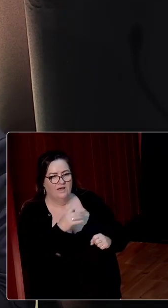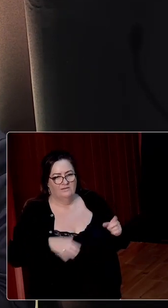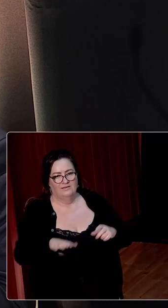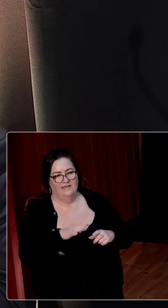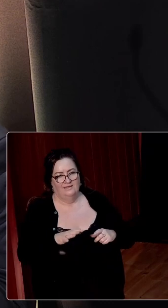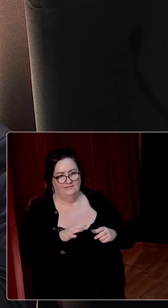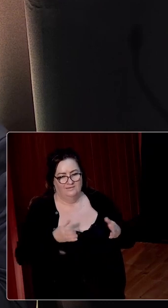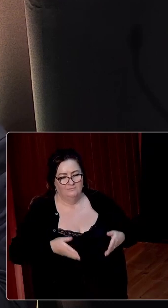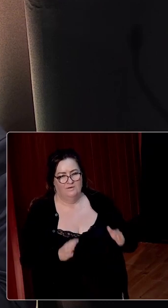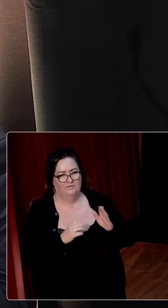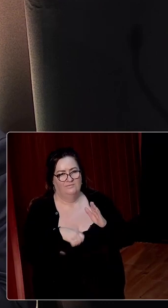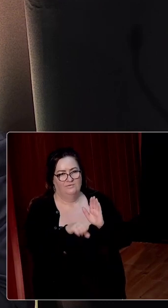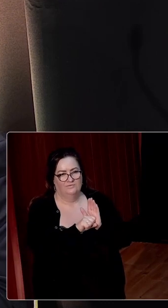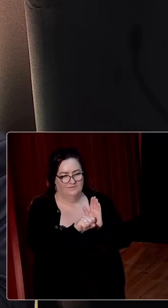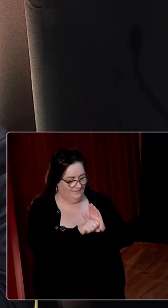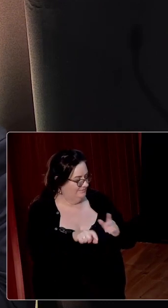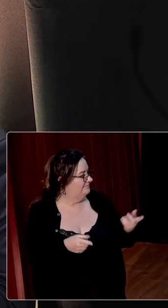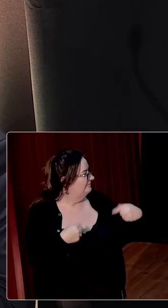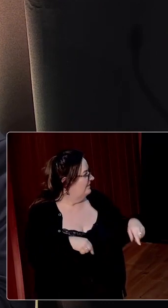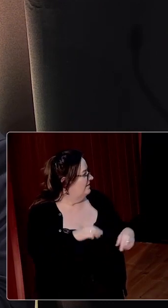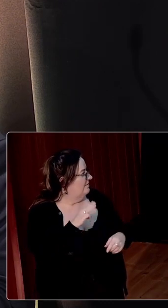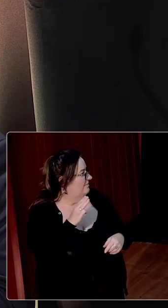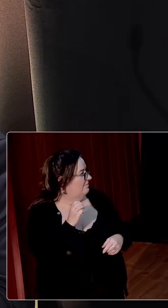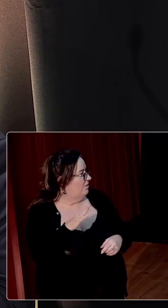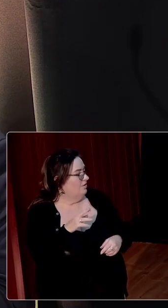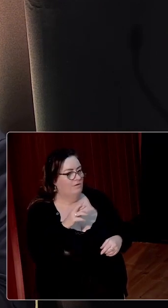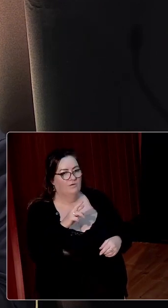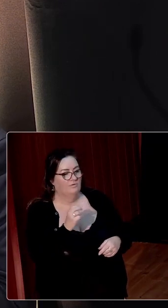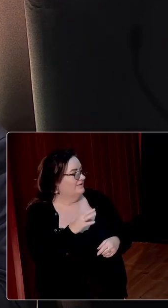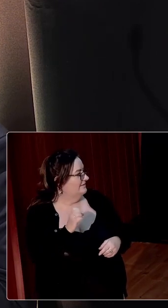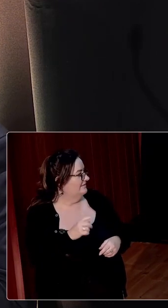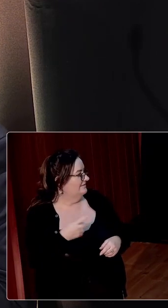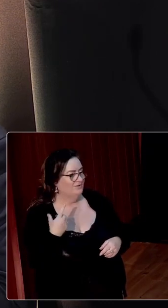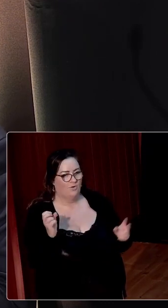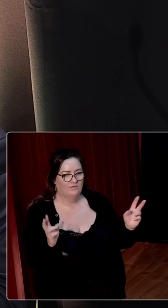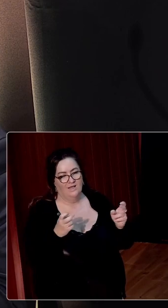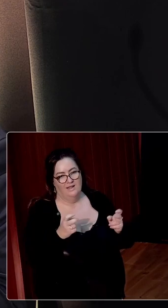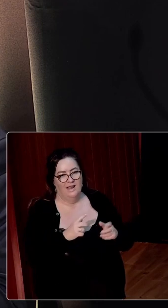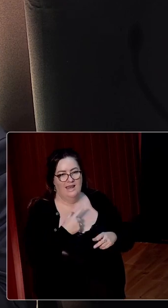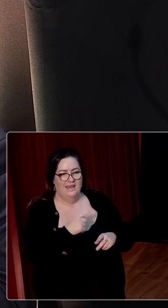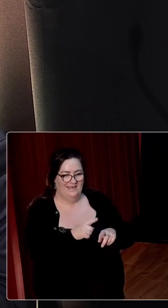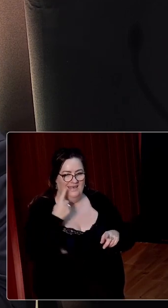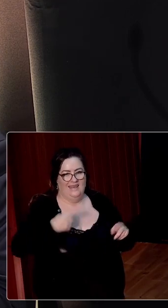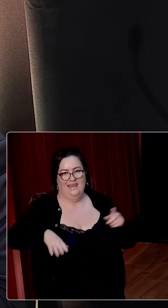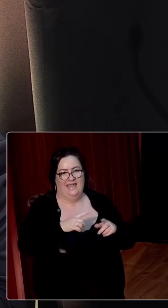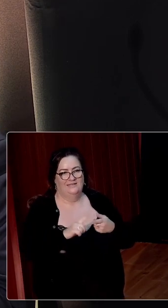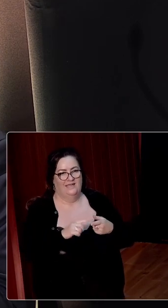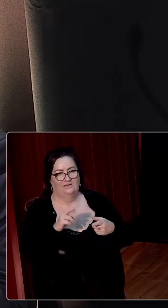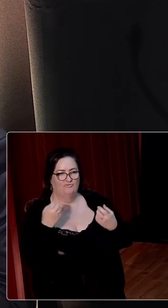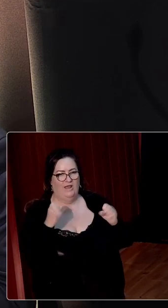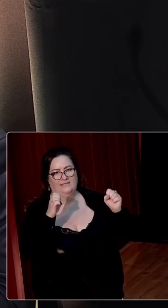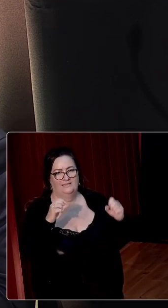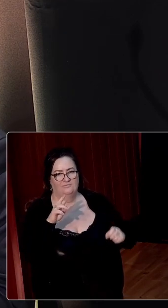-state relations at the birth of the Irish Free State. Professor Paul Rouse, whose short and snappy title of Land and Radicalism will be up after that.